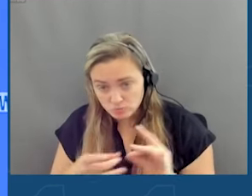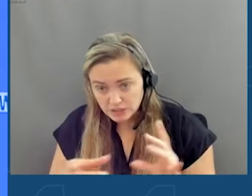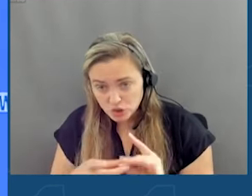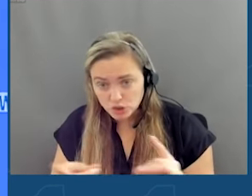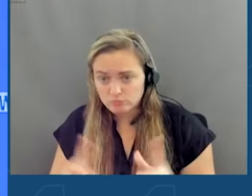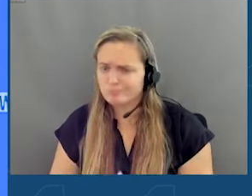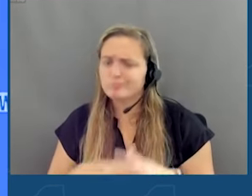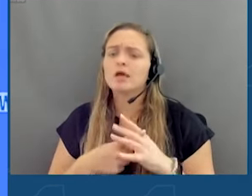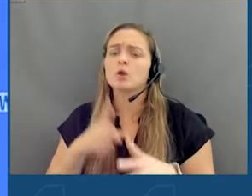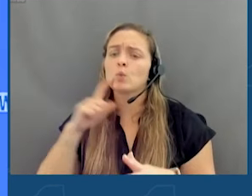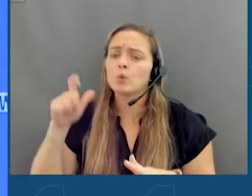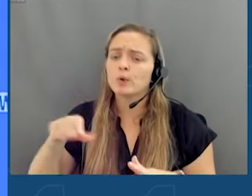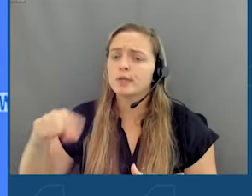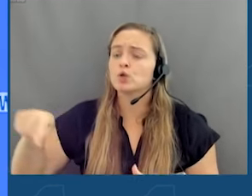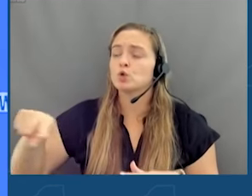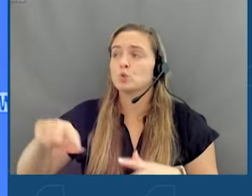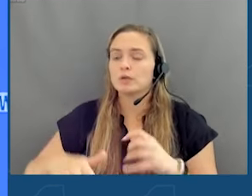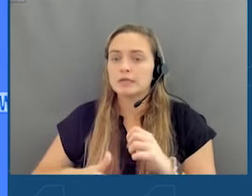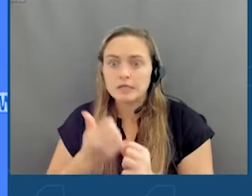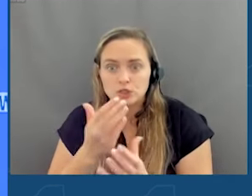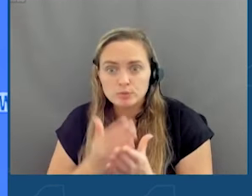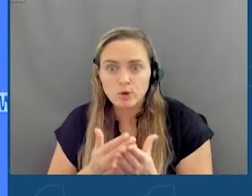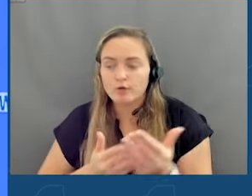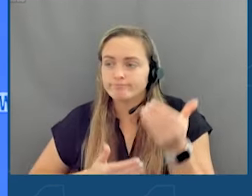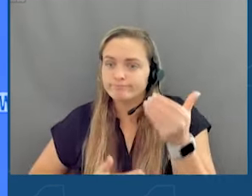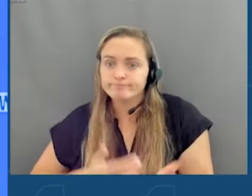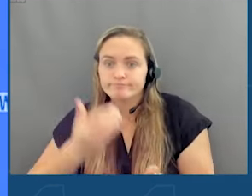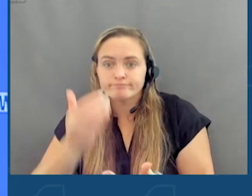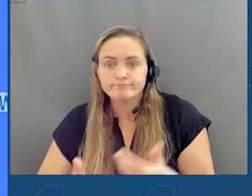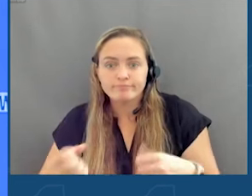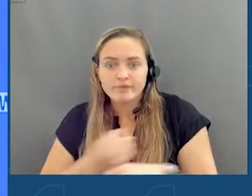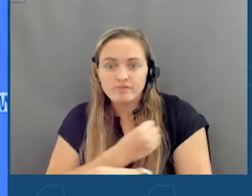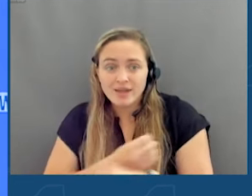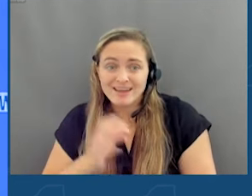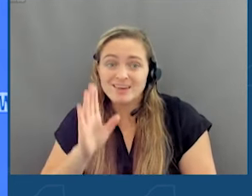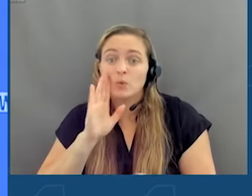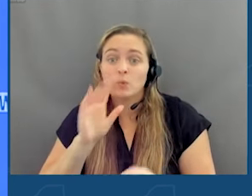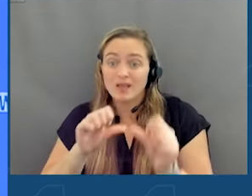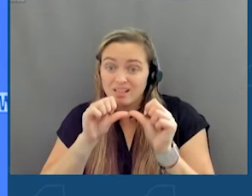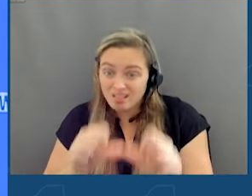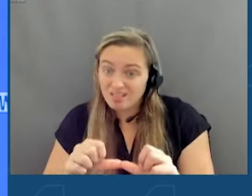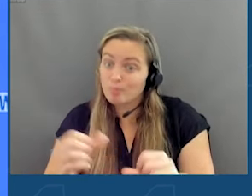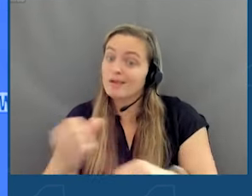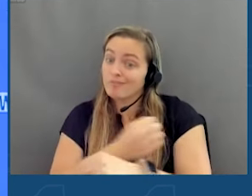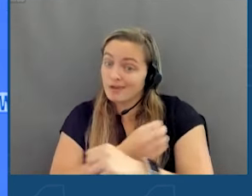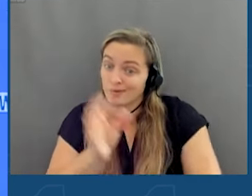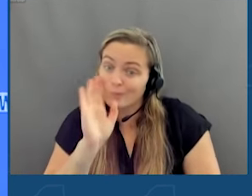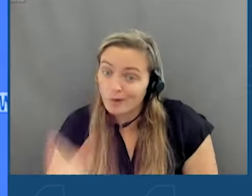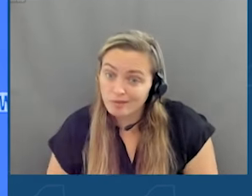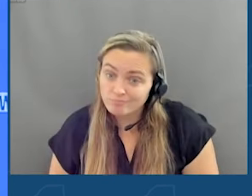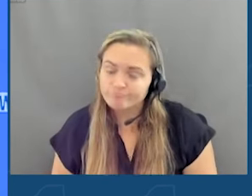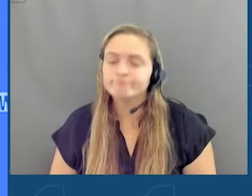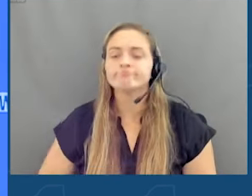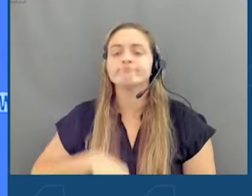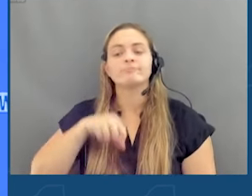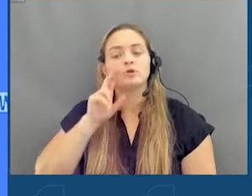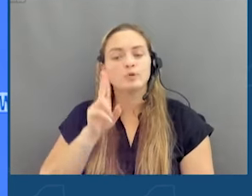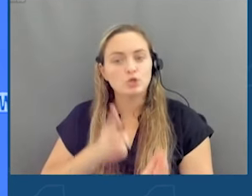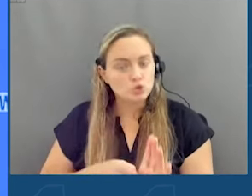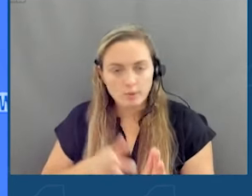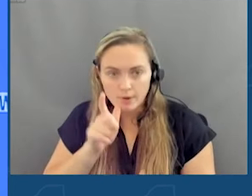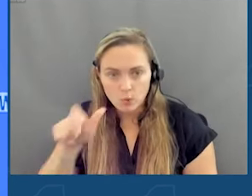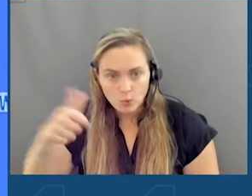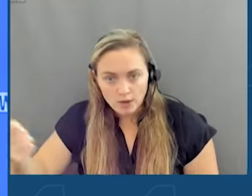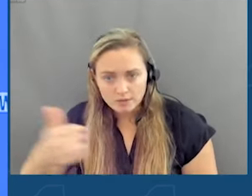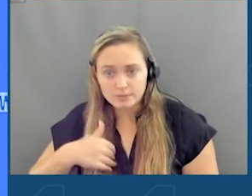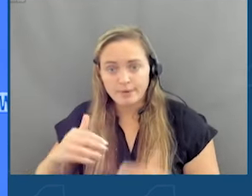We are going to need you in every single step of this fight because it will be a fight. And I'm so proud to be joined in this fight with